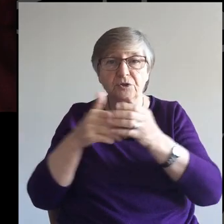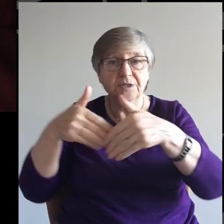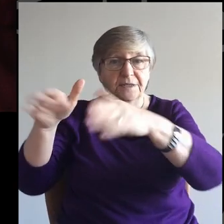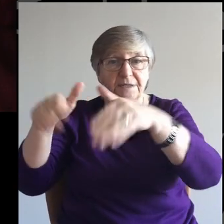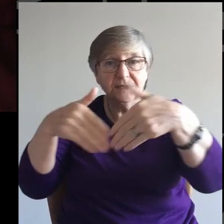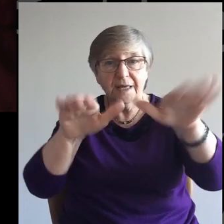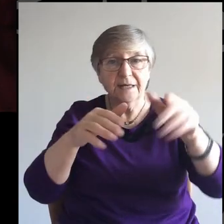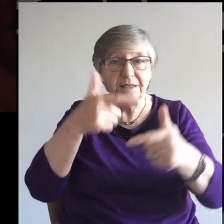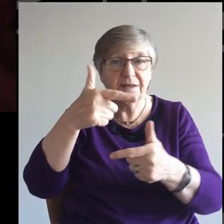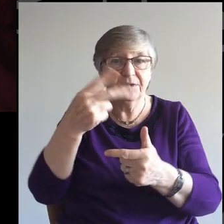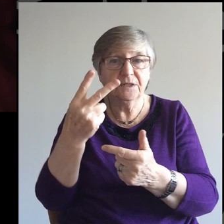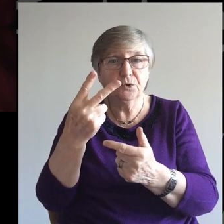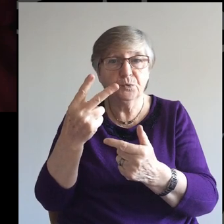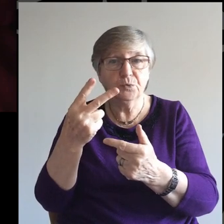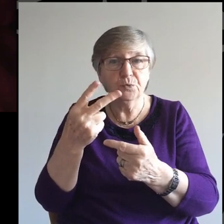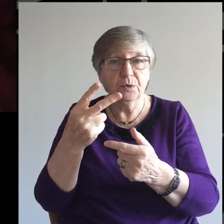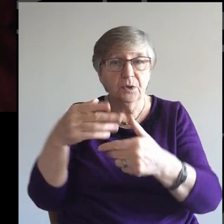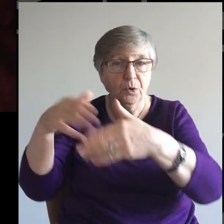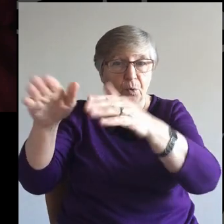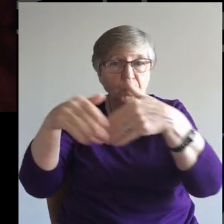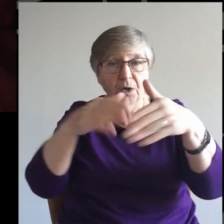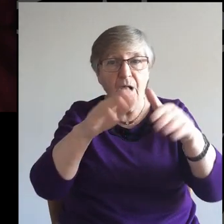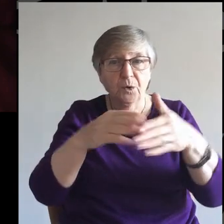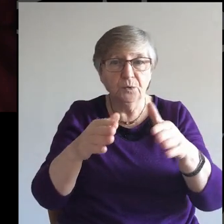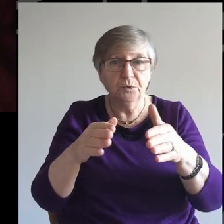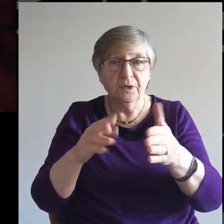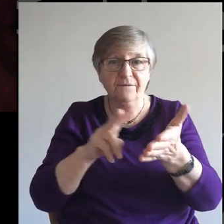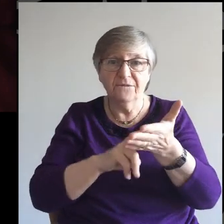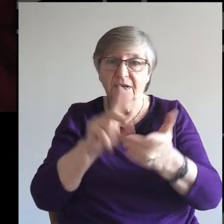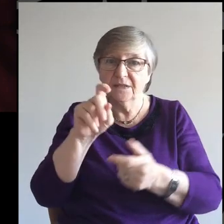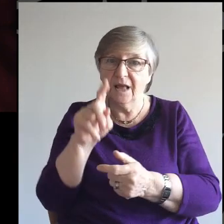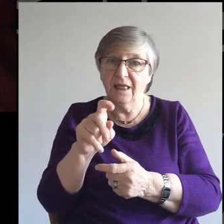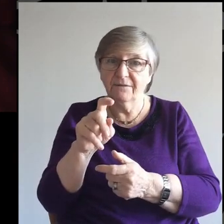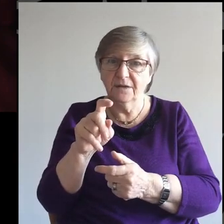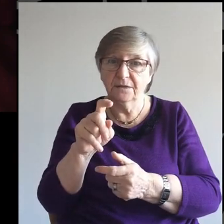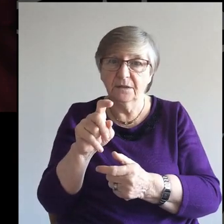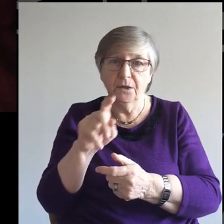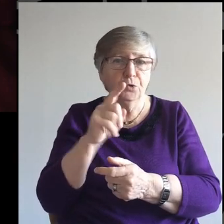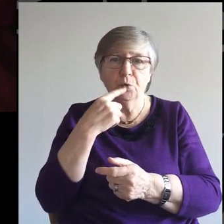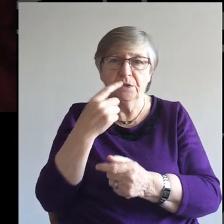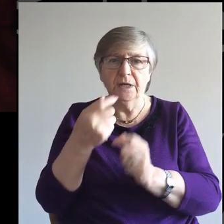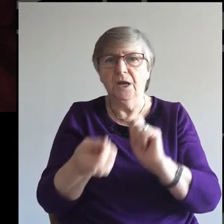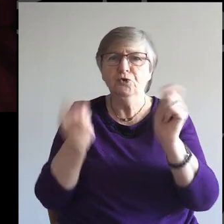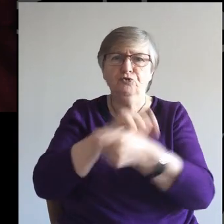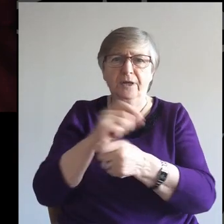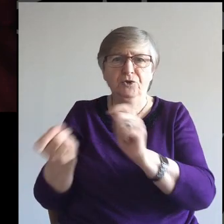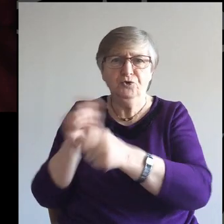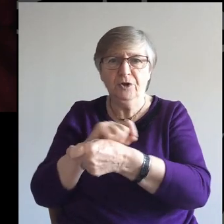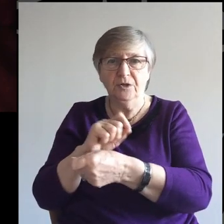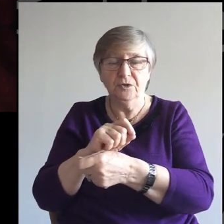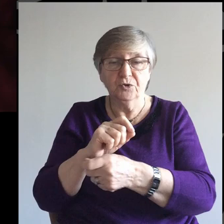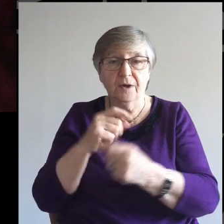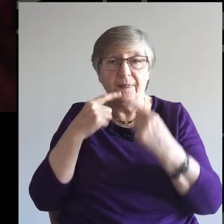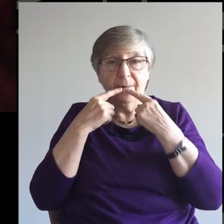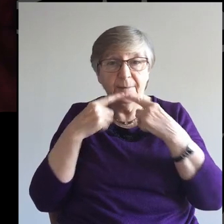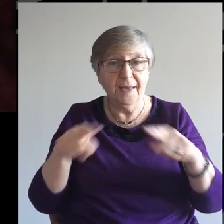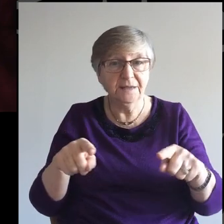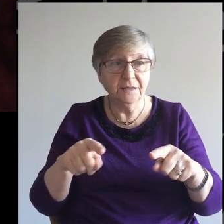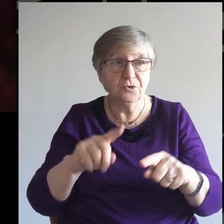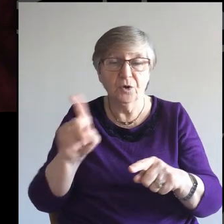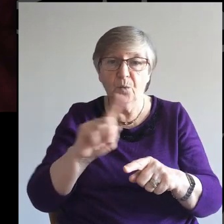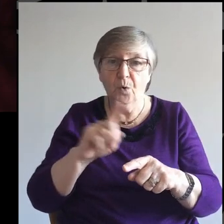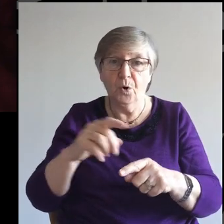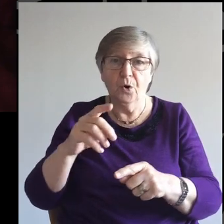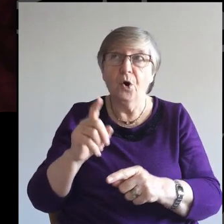disciples out two by two, again, verse 11, the message is not get converted, be converted, but the message about